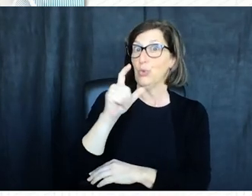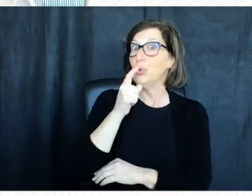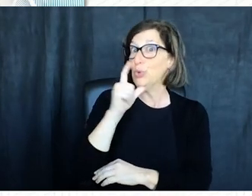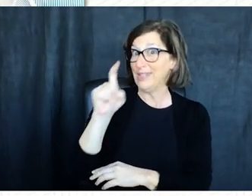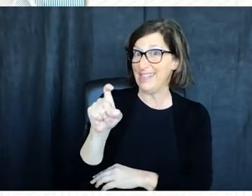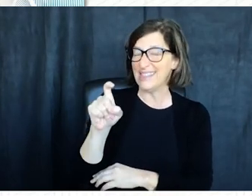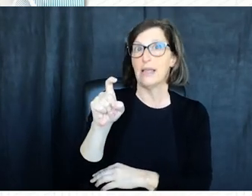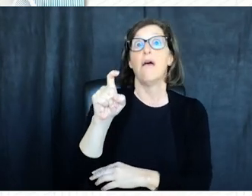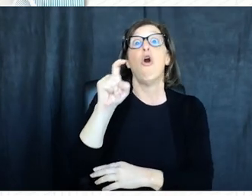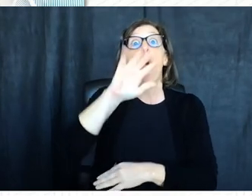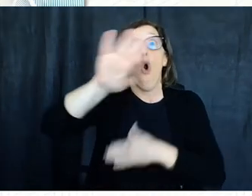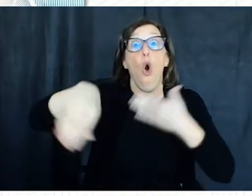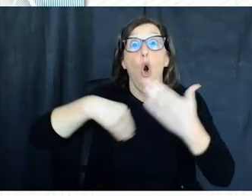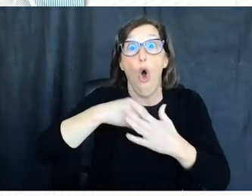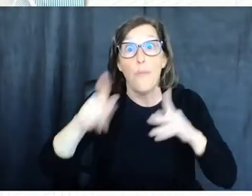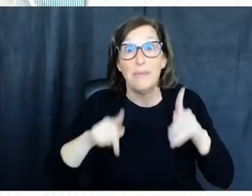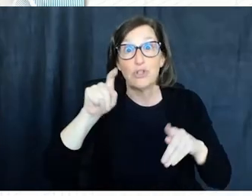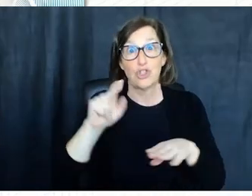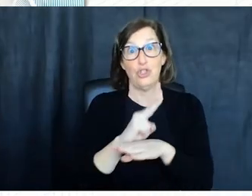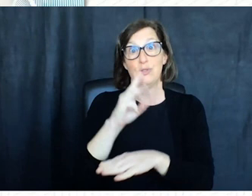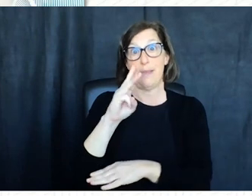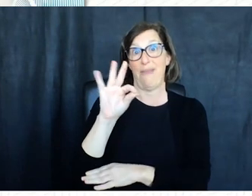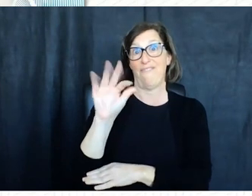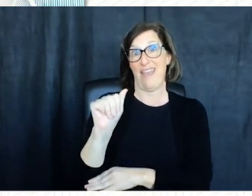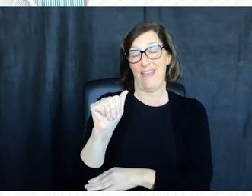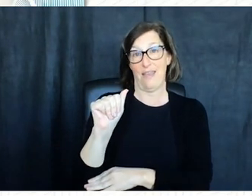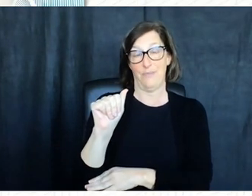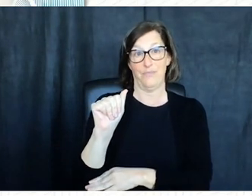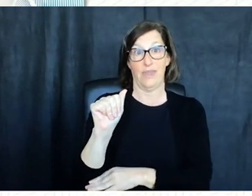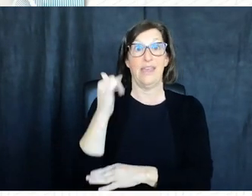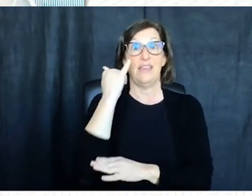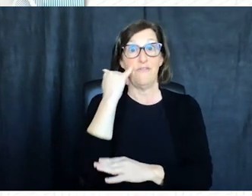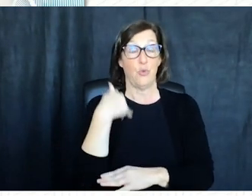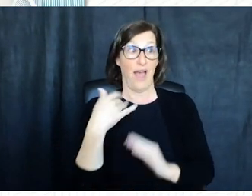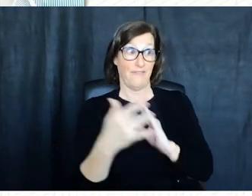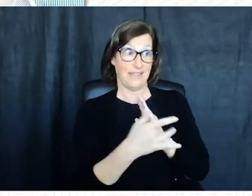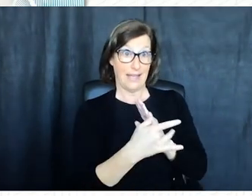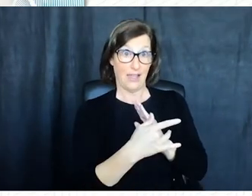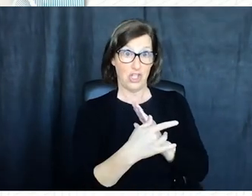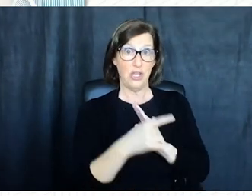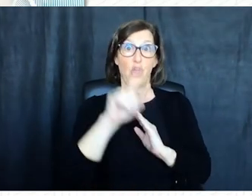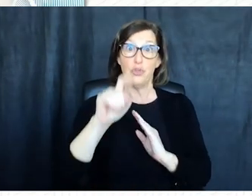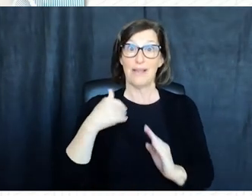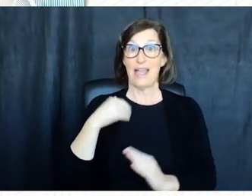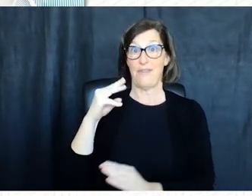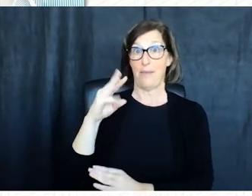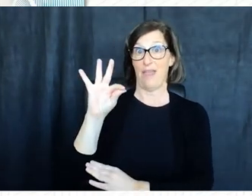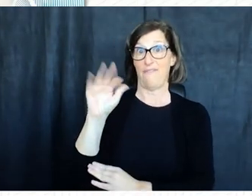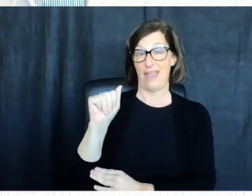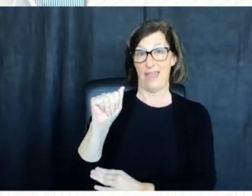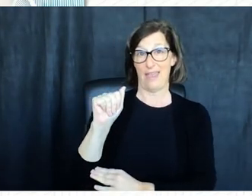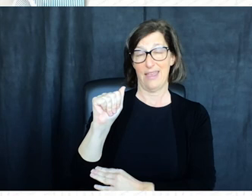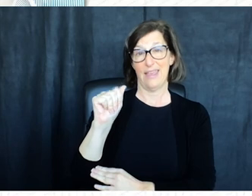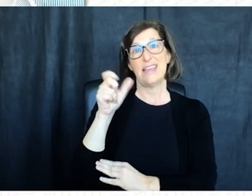and who should use it everyone everyone should utilize mfa wherever there is technology there needs to be mfa